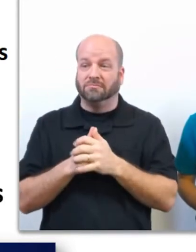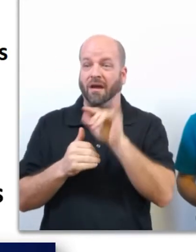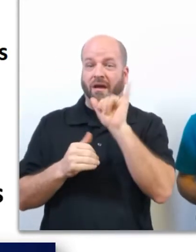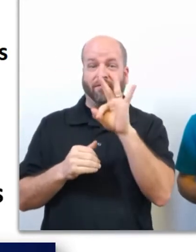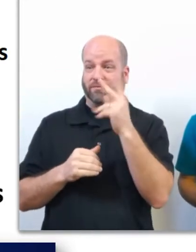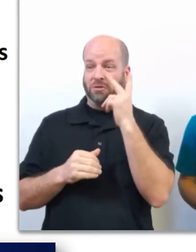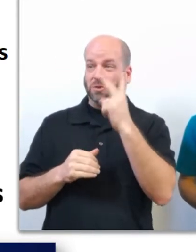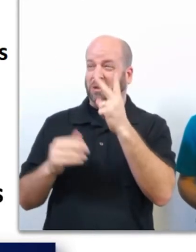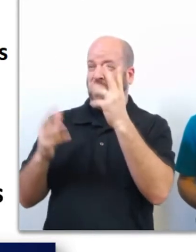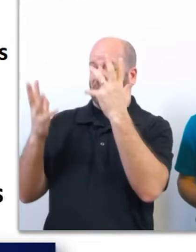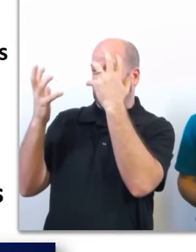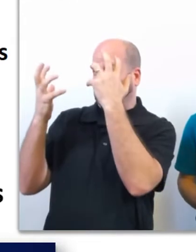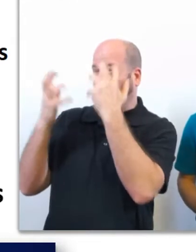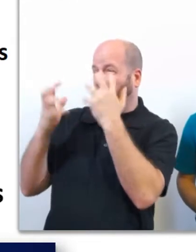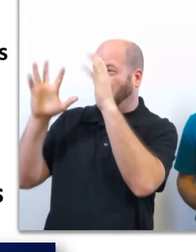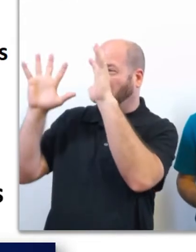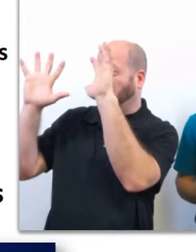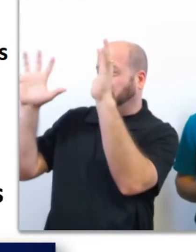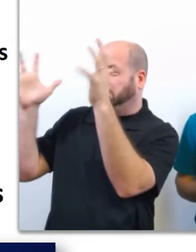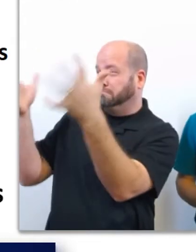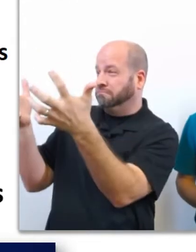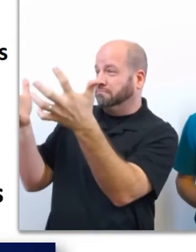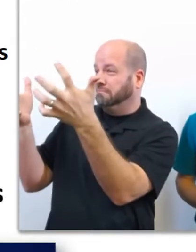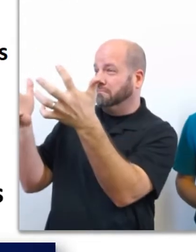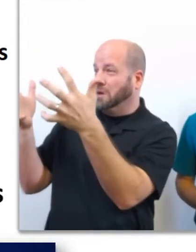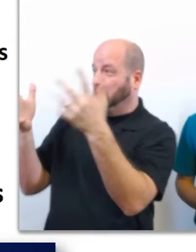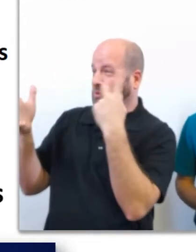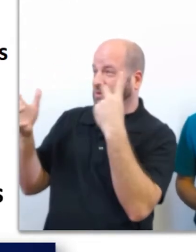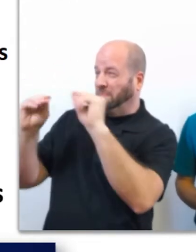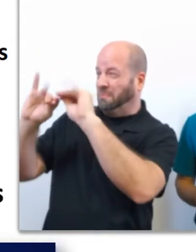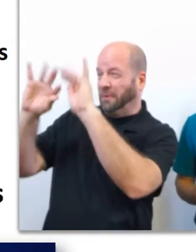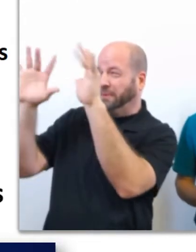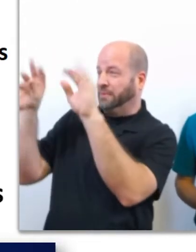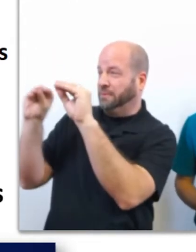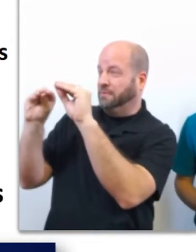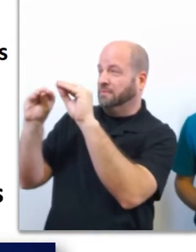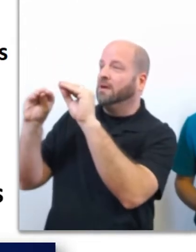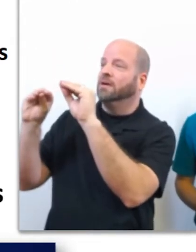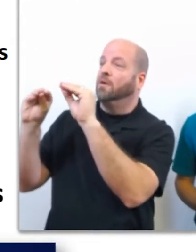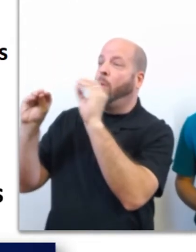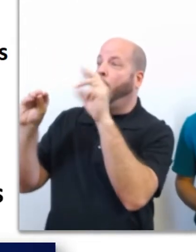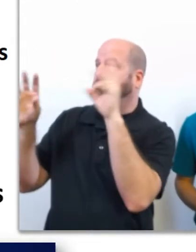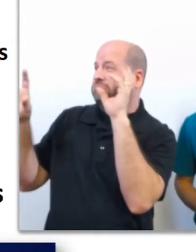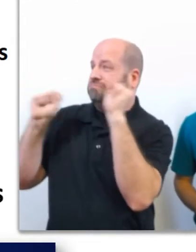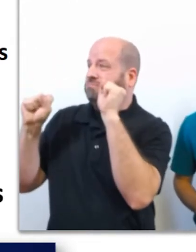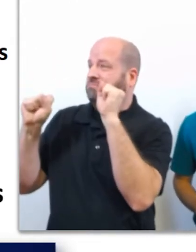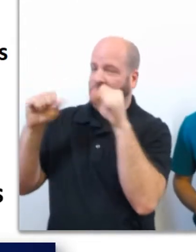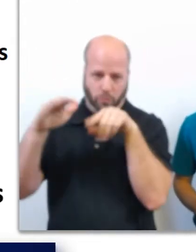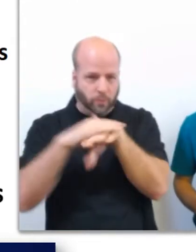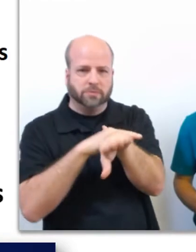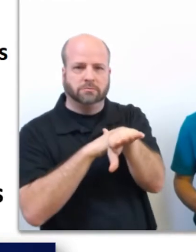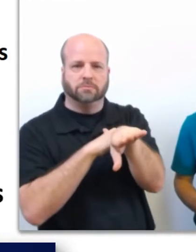once you see darkening clouds. Observe the first flash of lightning or hear the first rumble of thunder.